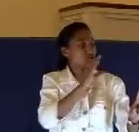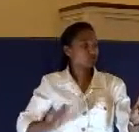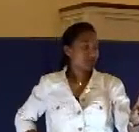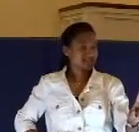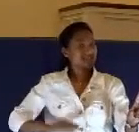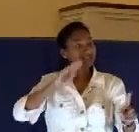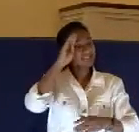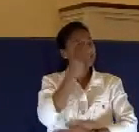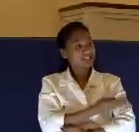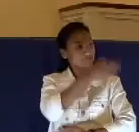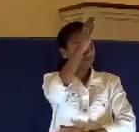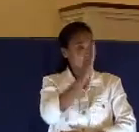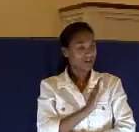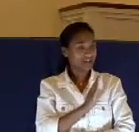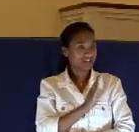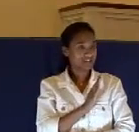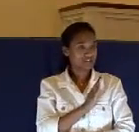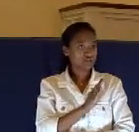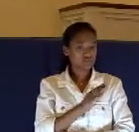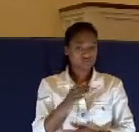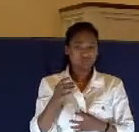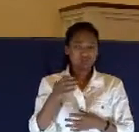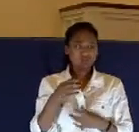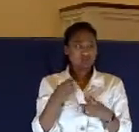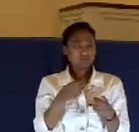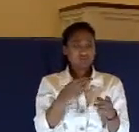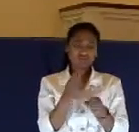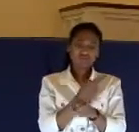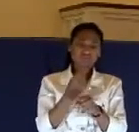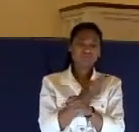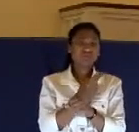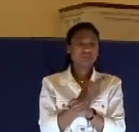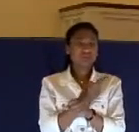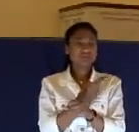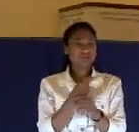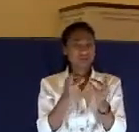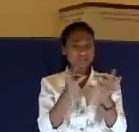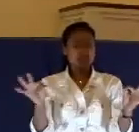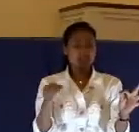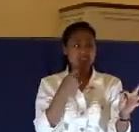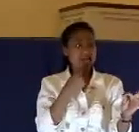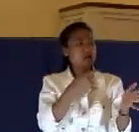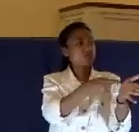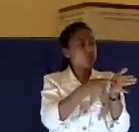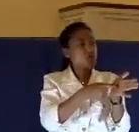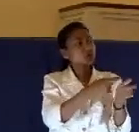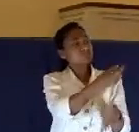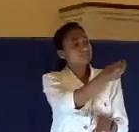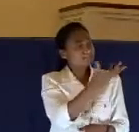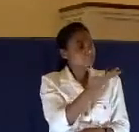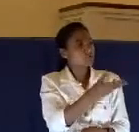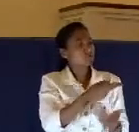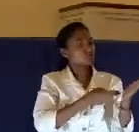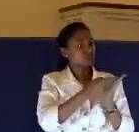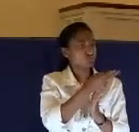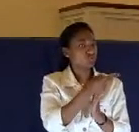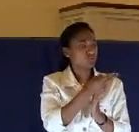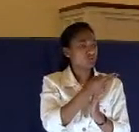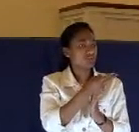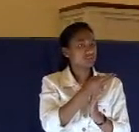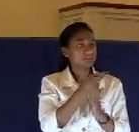And so this was an oath to God of truth. And because of that, Jesus finally speaks.